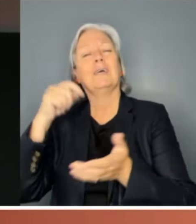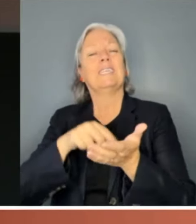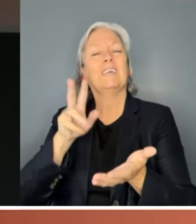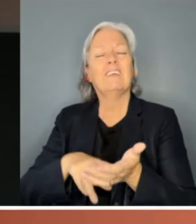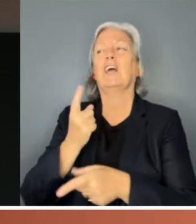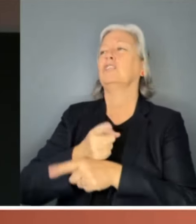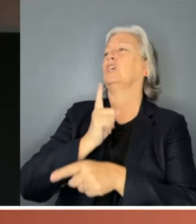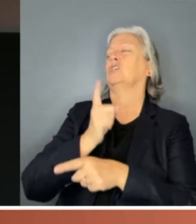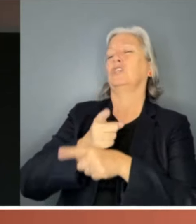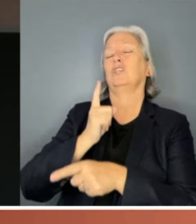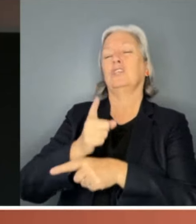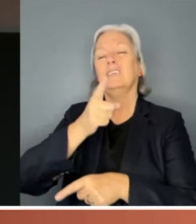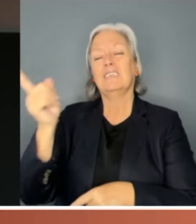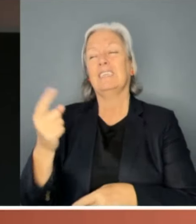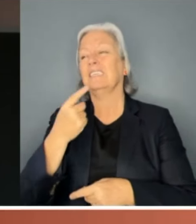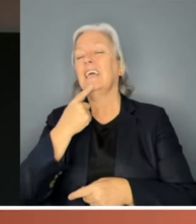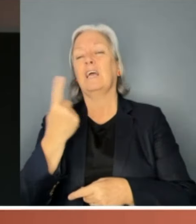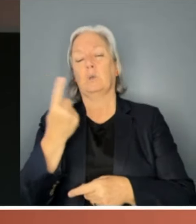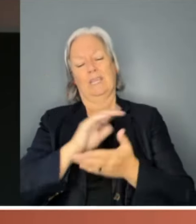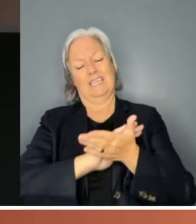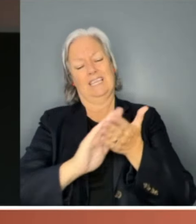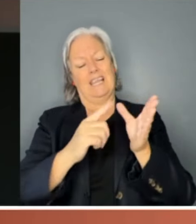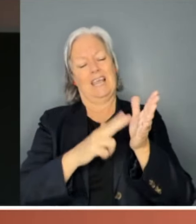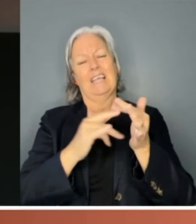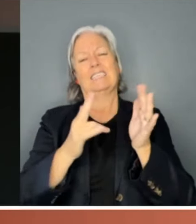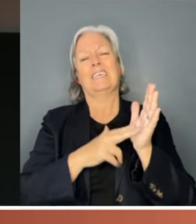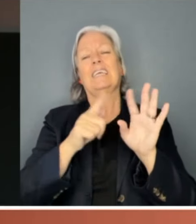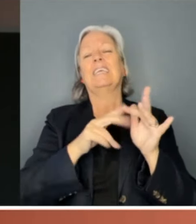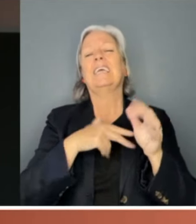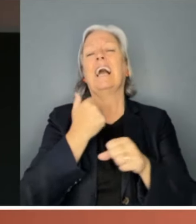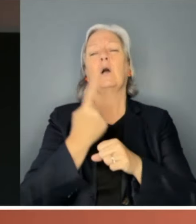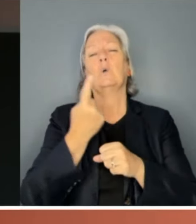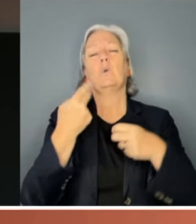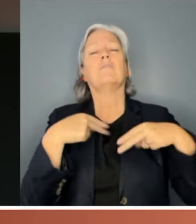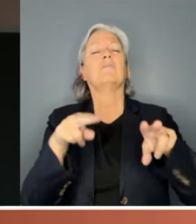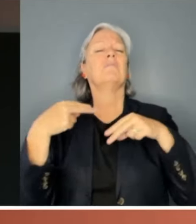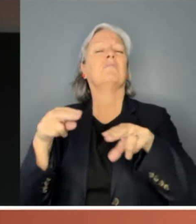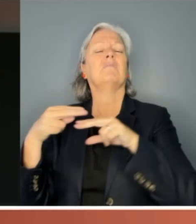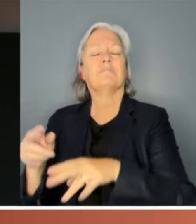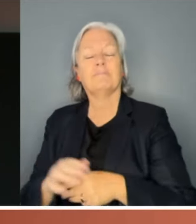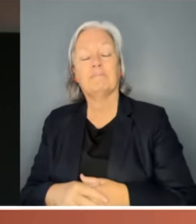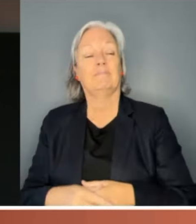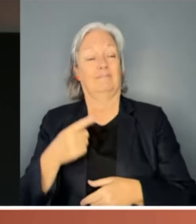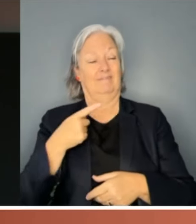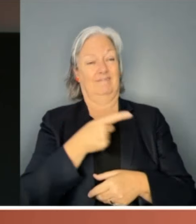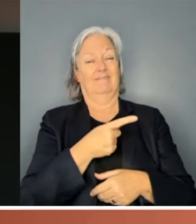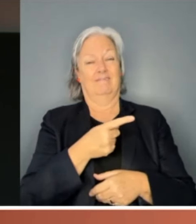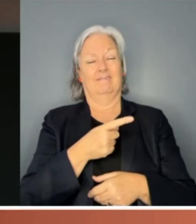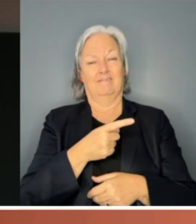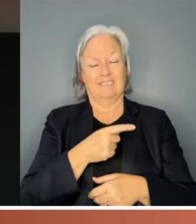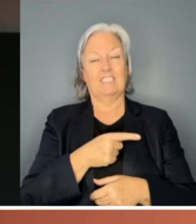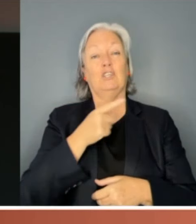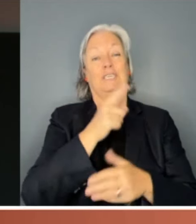incorrectly naming who Hansen Young had slept with. Senator Hansen Young then did something women in politics